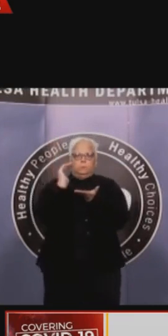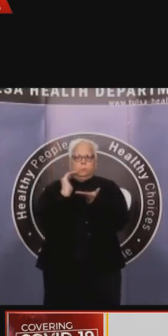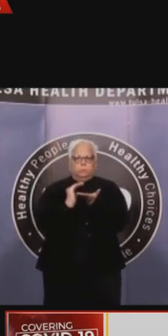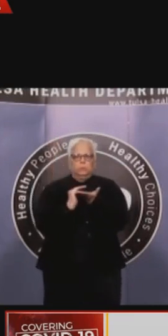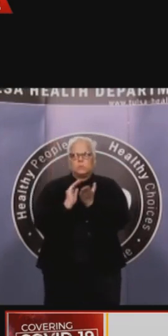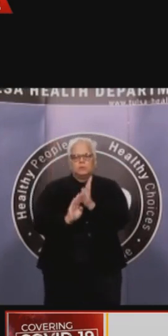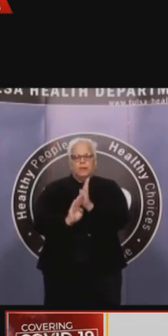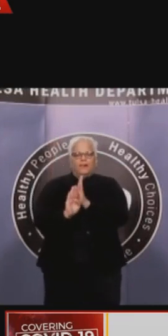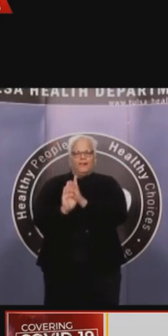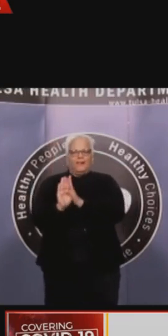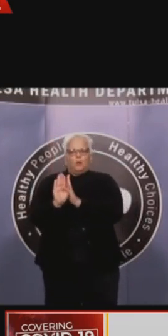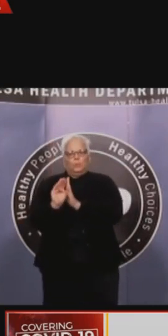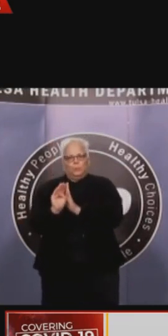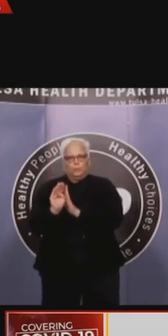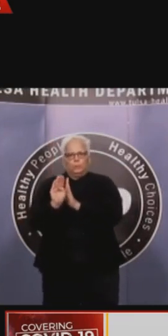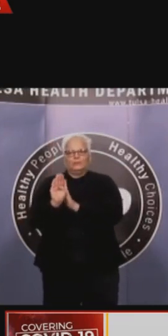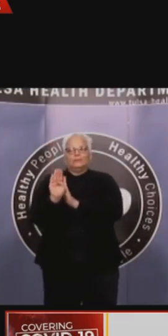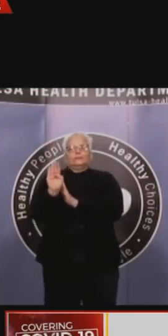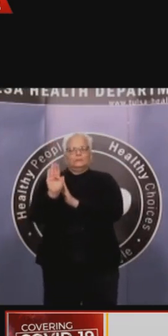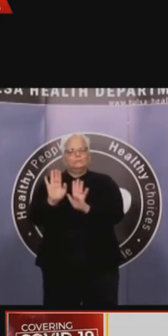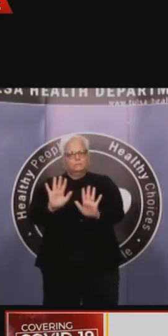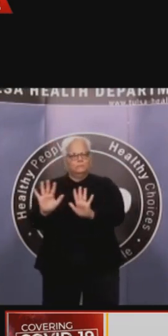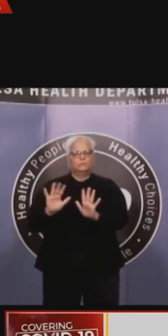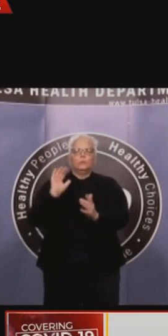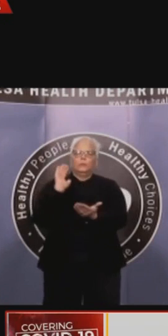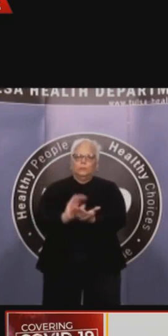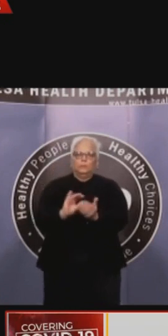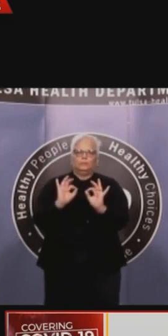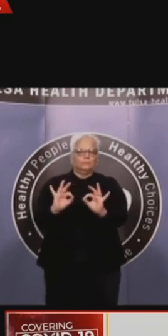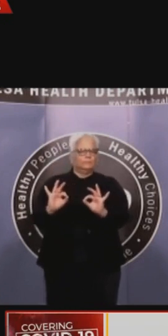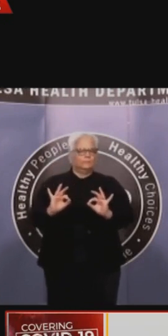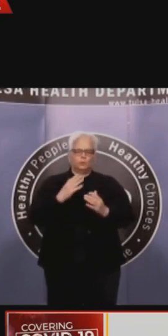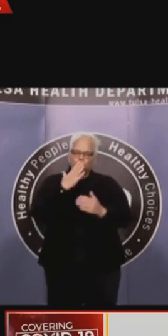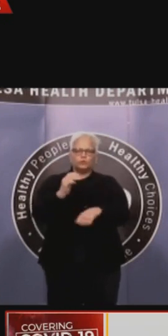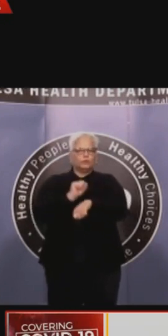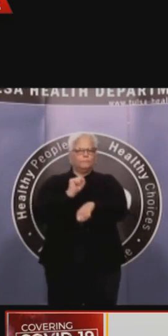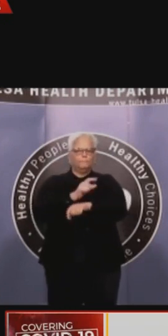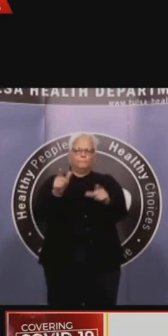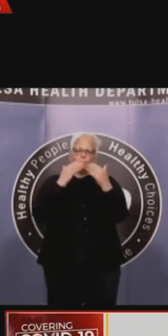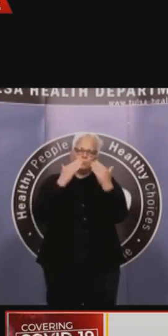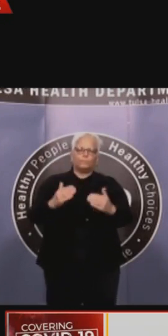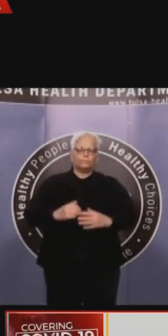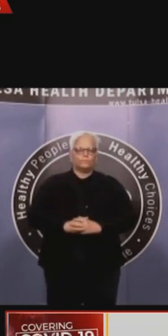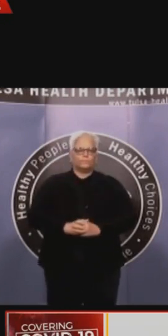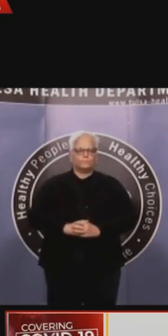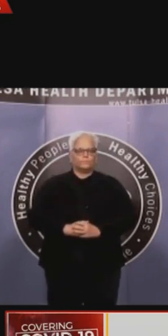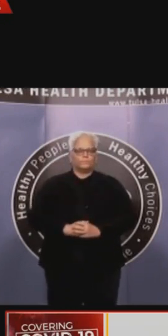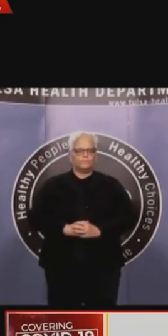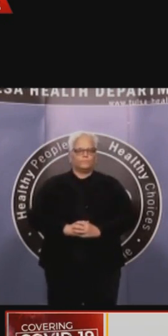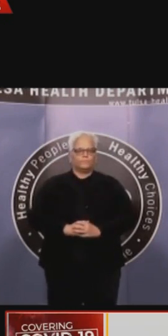about thousands of thousands people's lives who are being saved by Tulsans taking social distancing seriously.